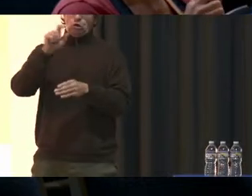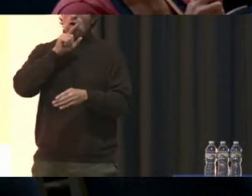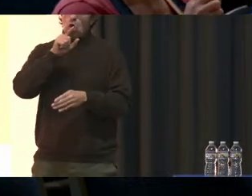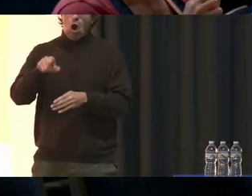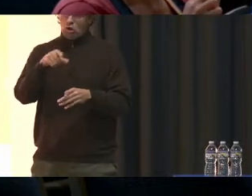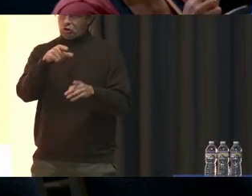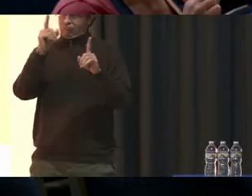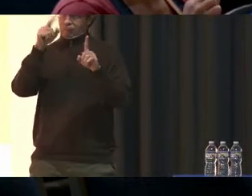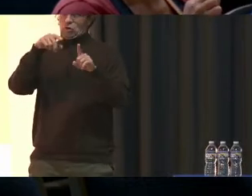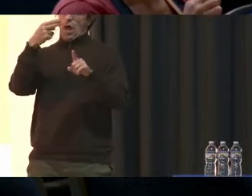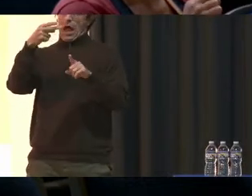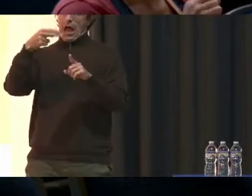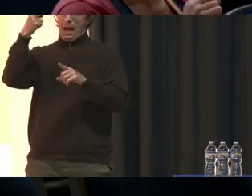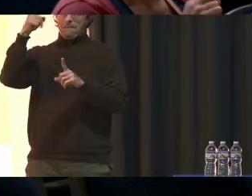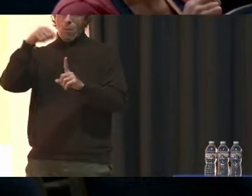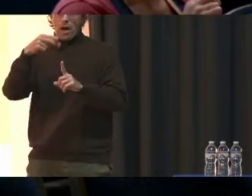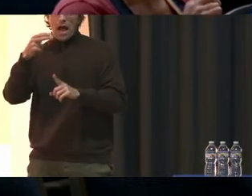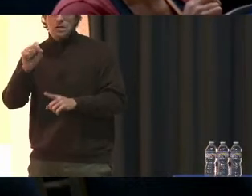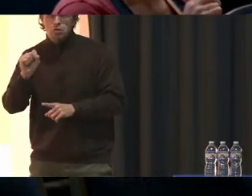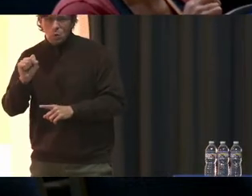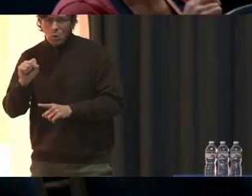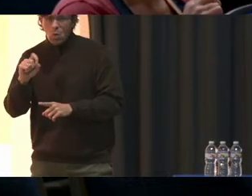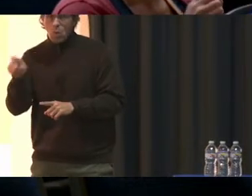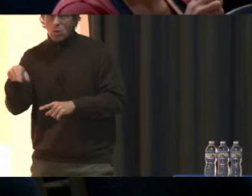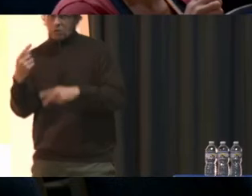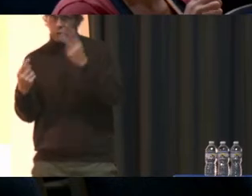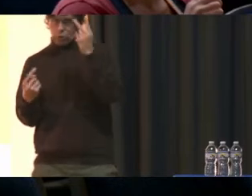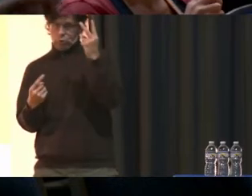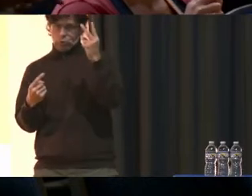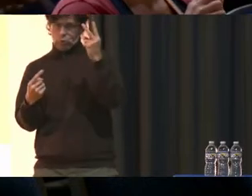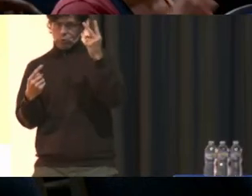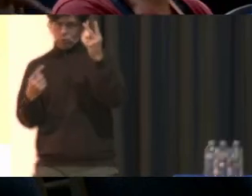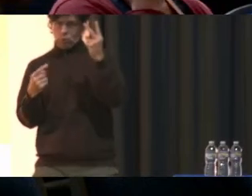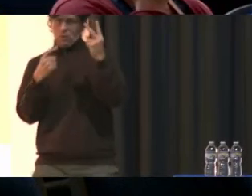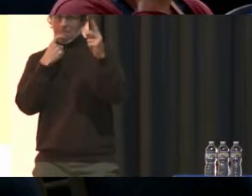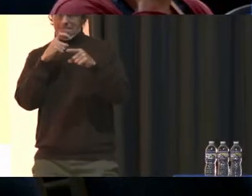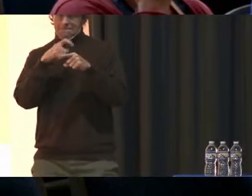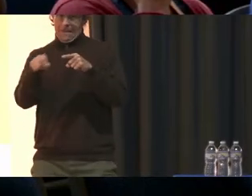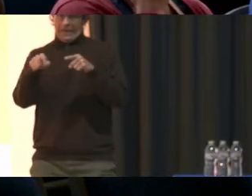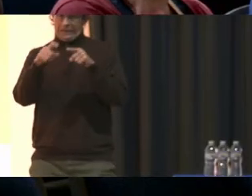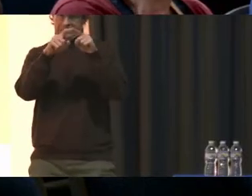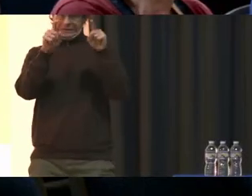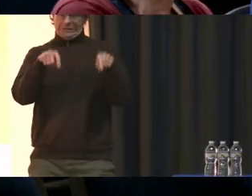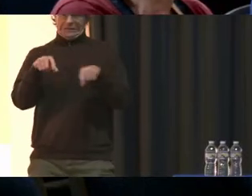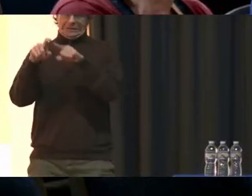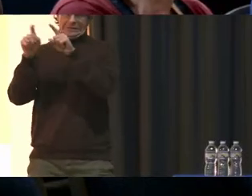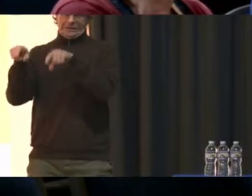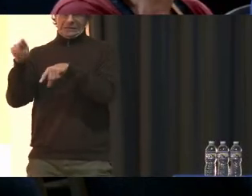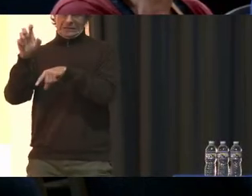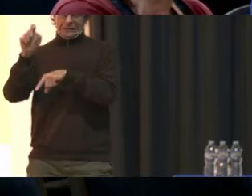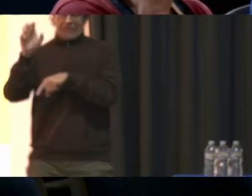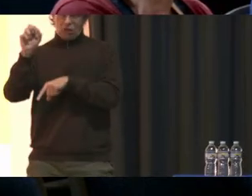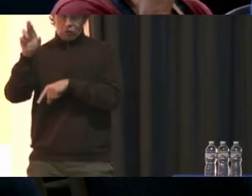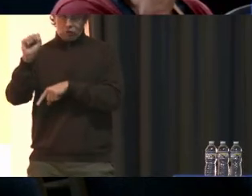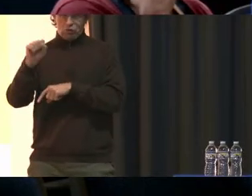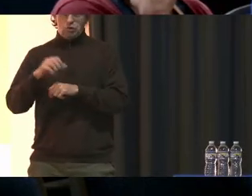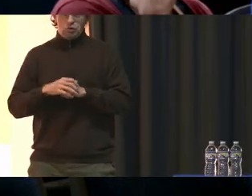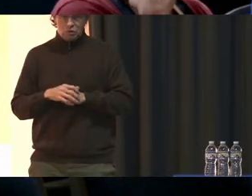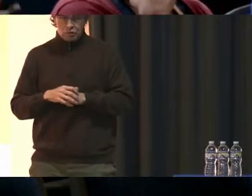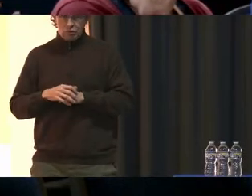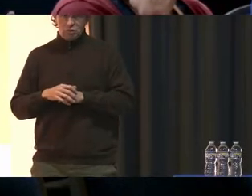And two metal detectors, only two metal detectors Every, there's only two entrances